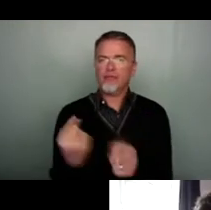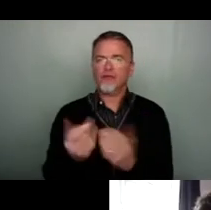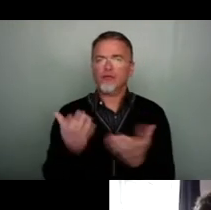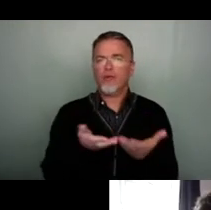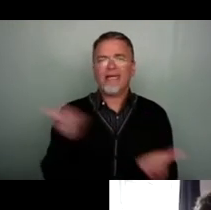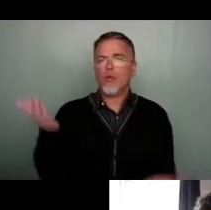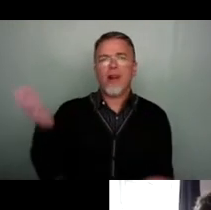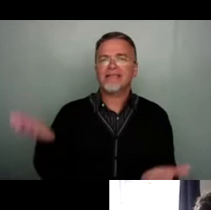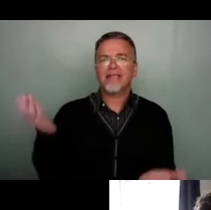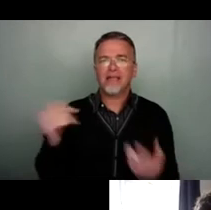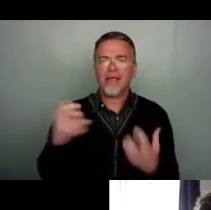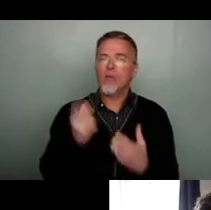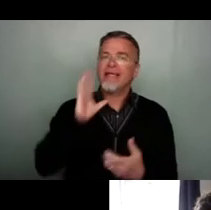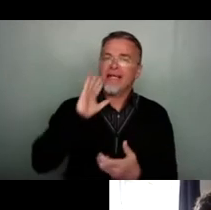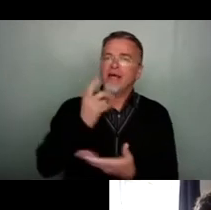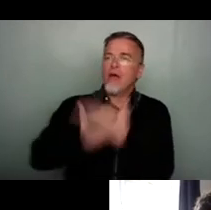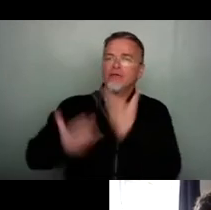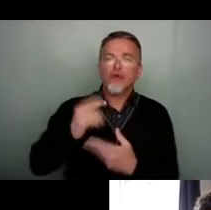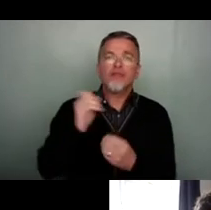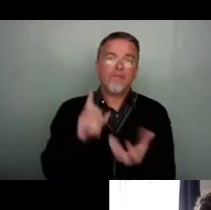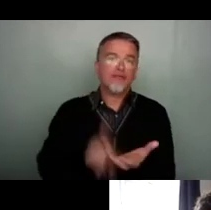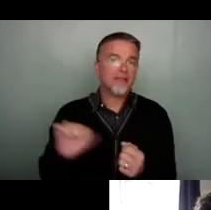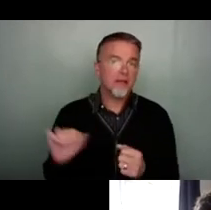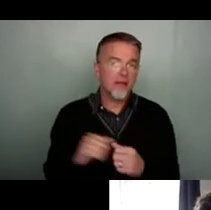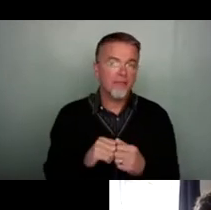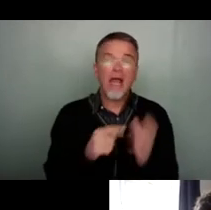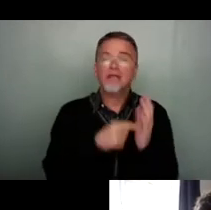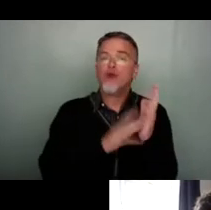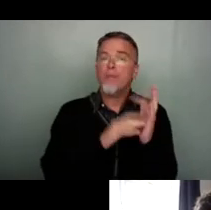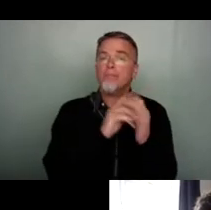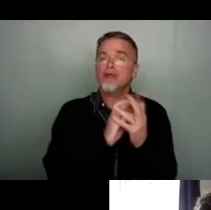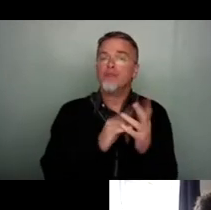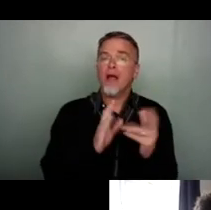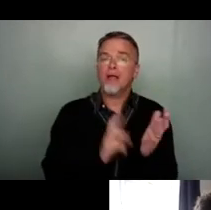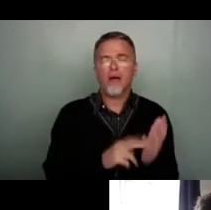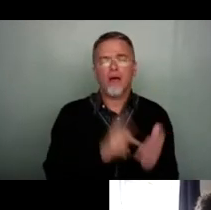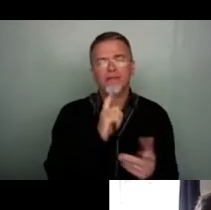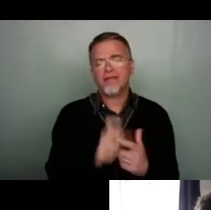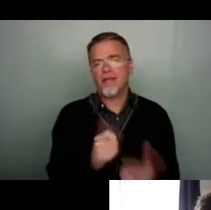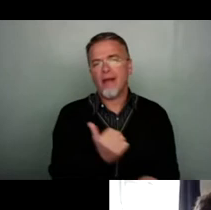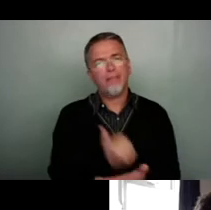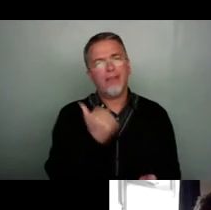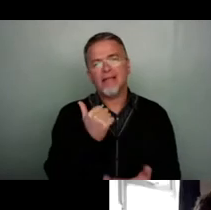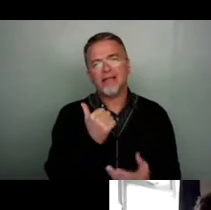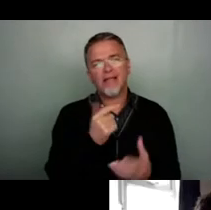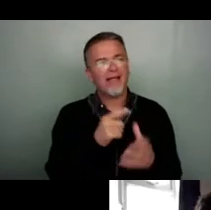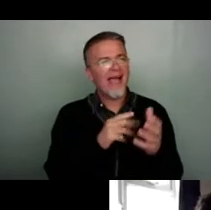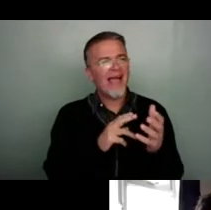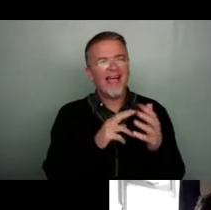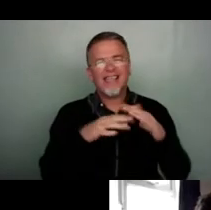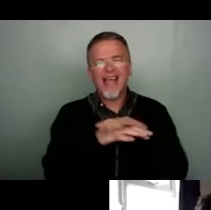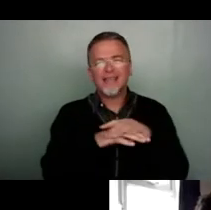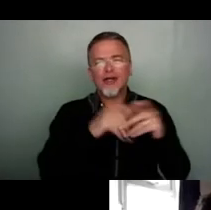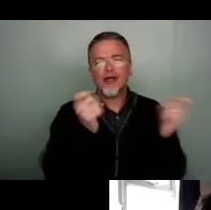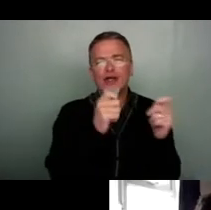hear about the stories of Bristol. And to Tom Marshman, who did the most amazing kind of Annette Curtin's parties